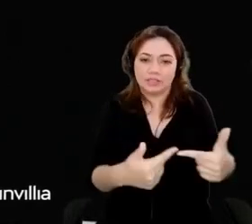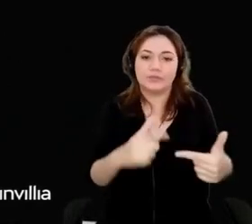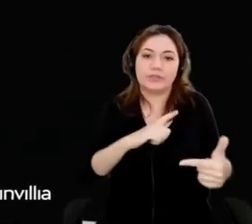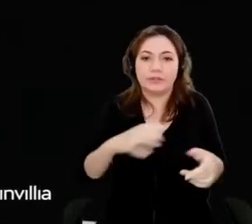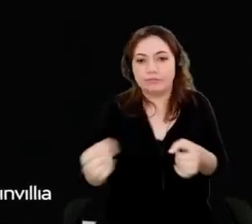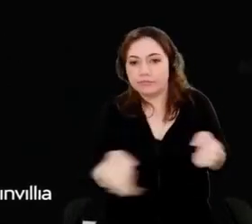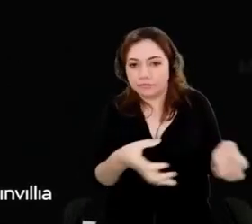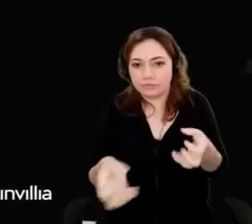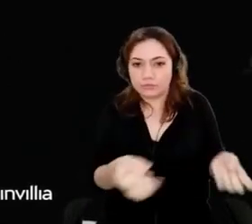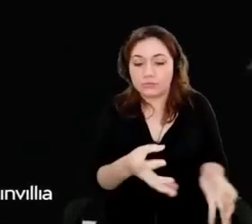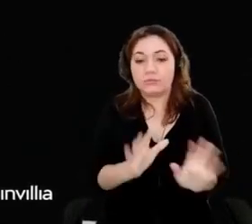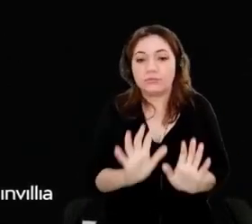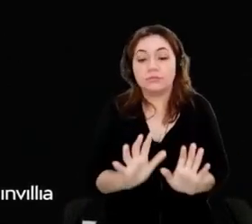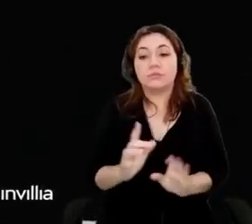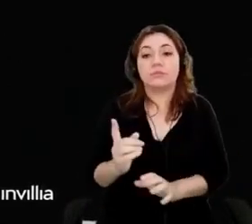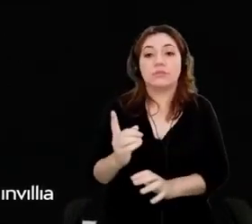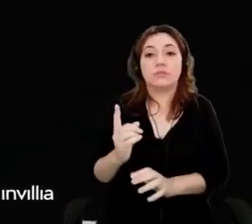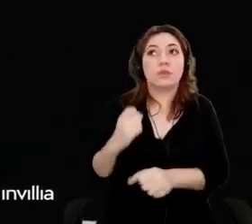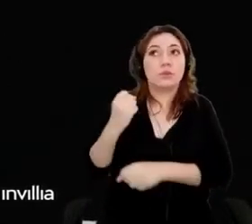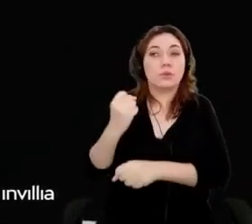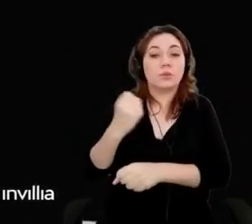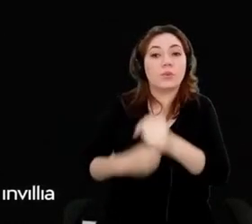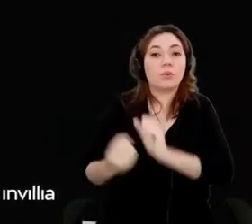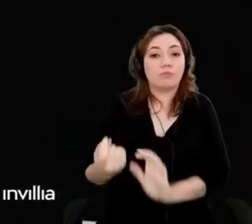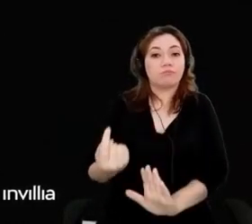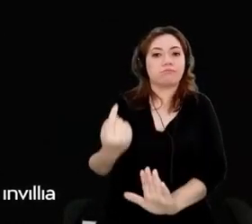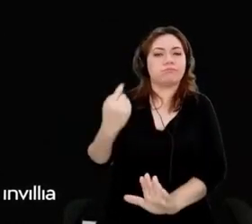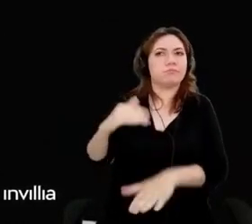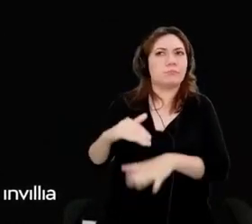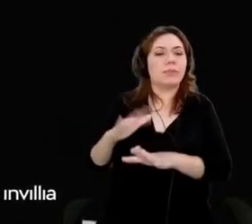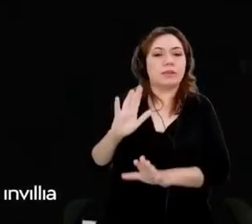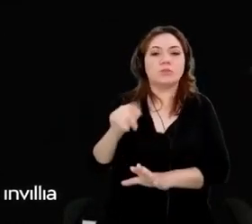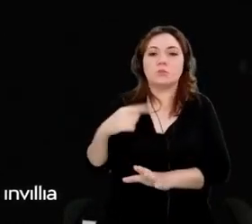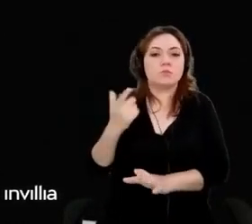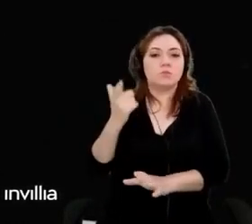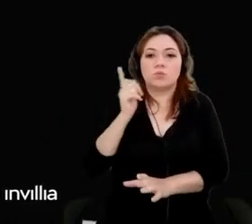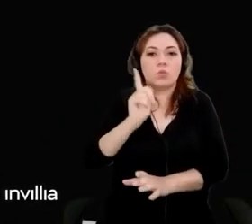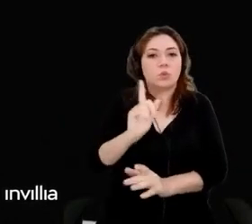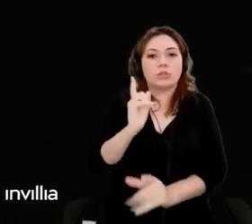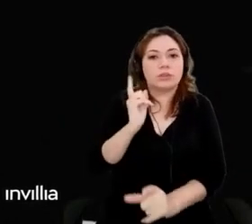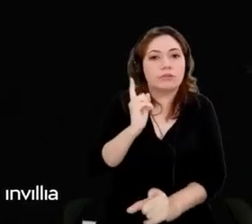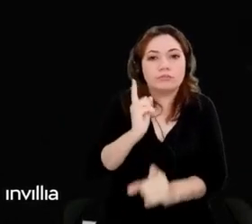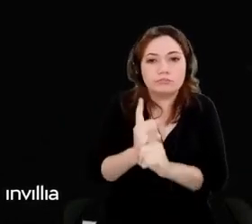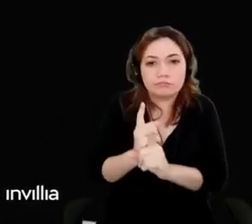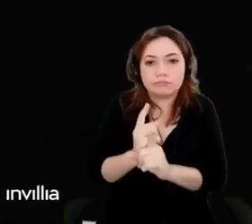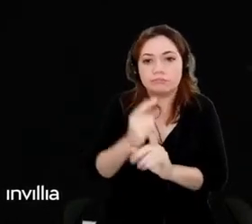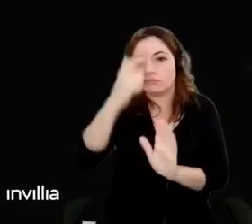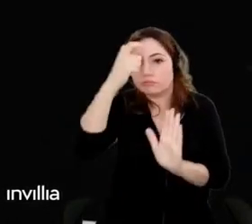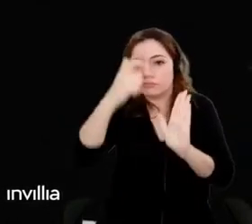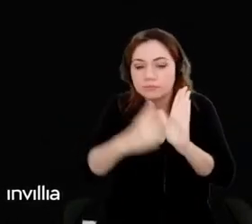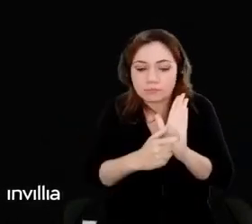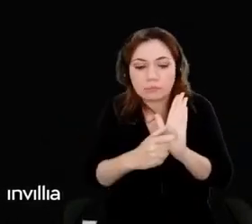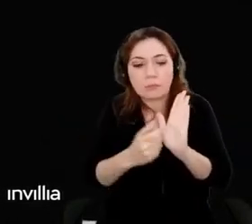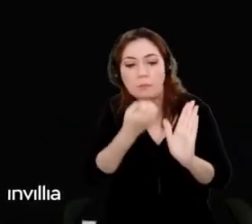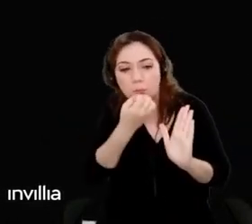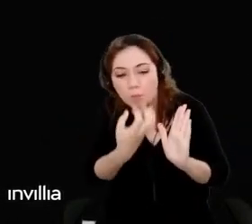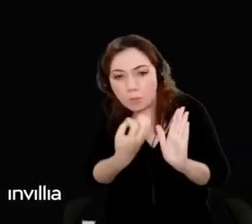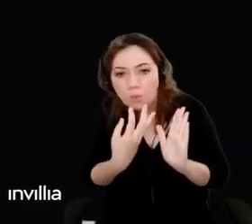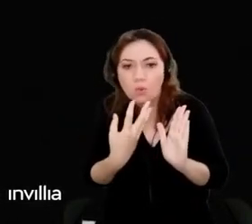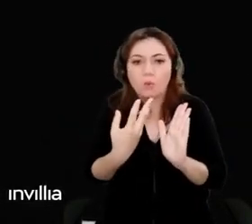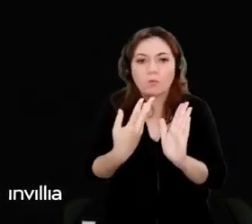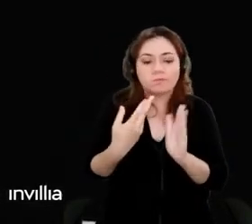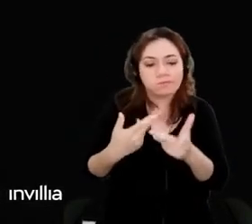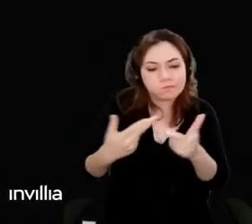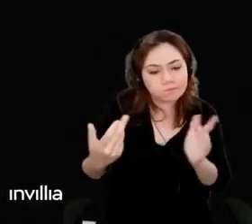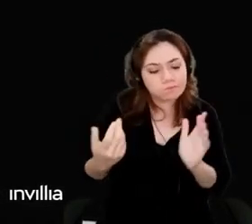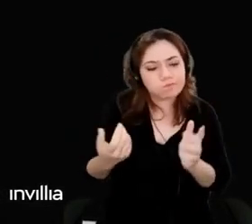we could not find very well-designed AI and GenAI certifications, so we created our